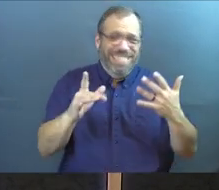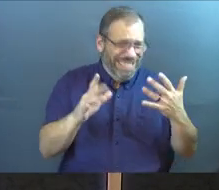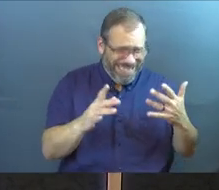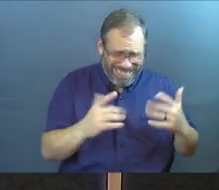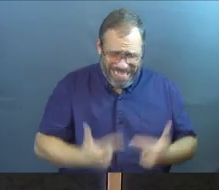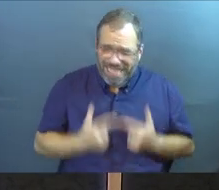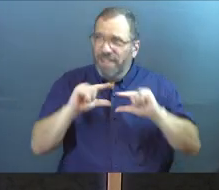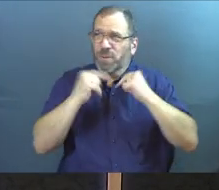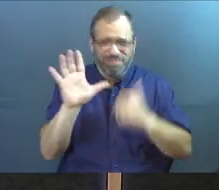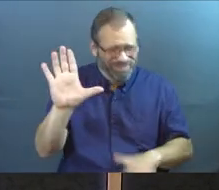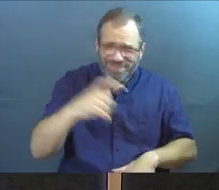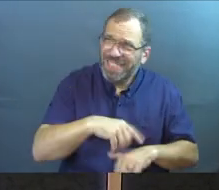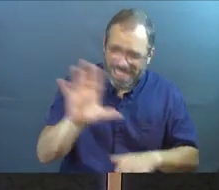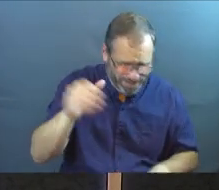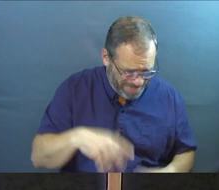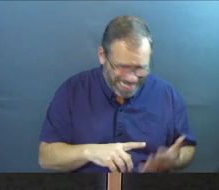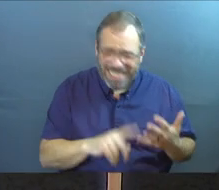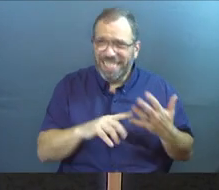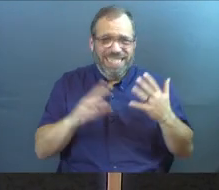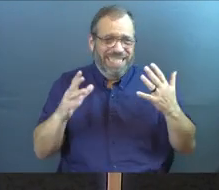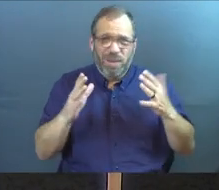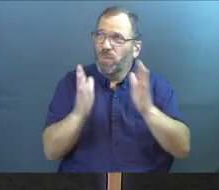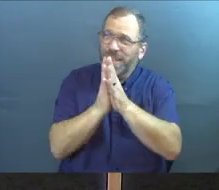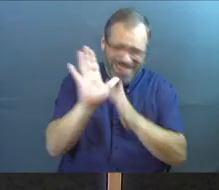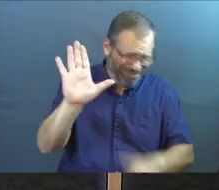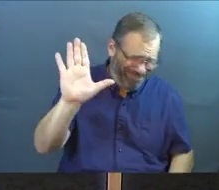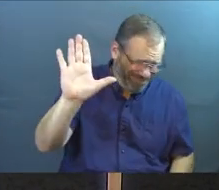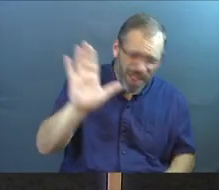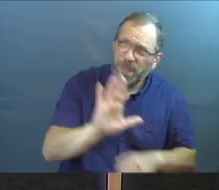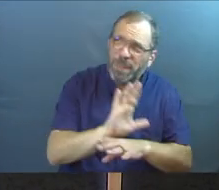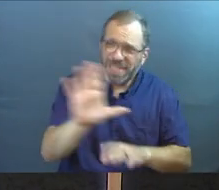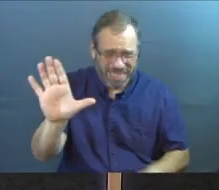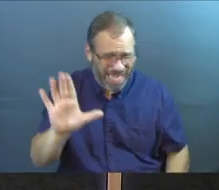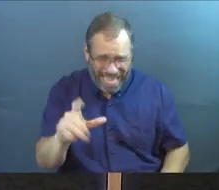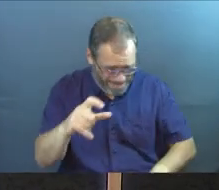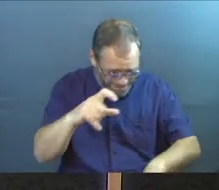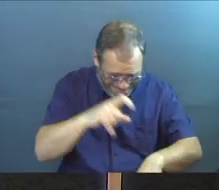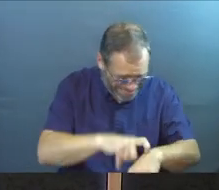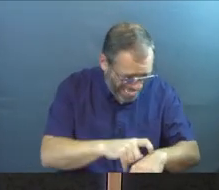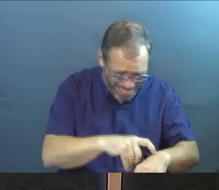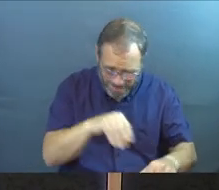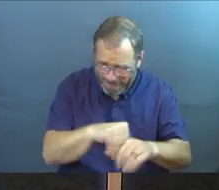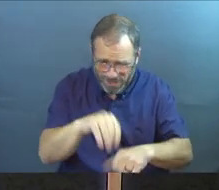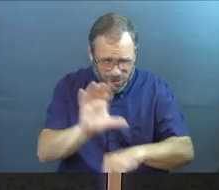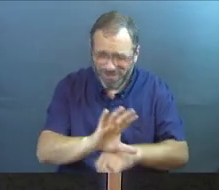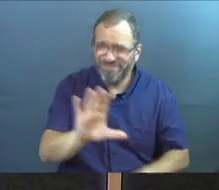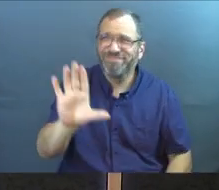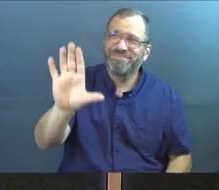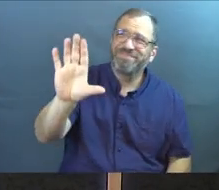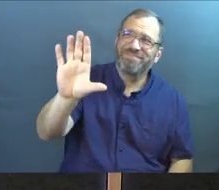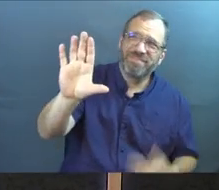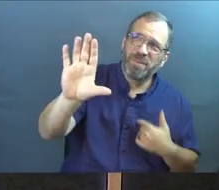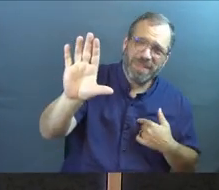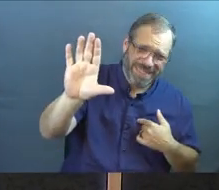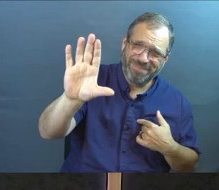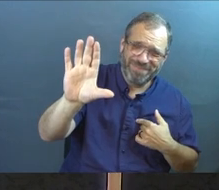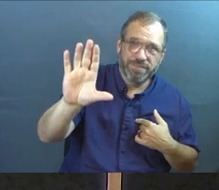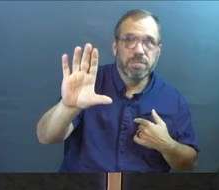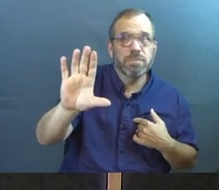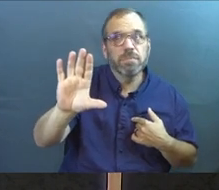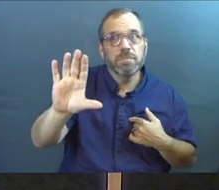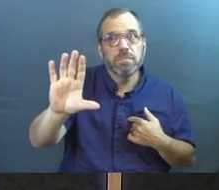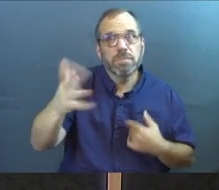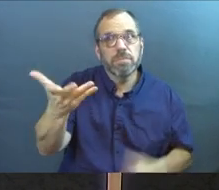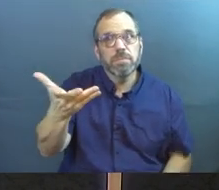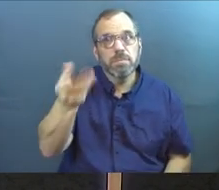time for life group. I don't have time for prayer. I don't even have time to be in church. Come on.